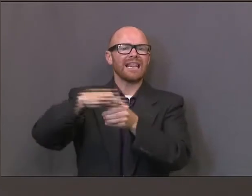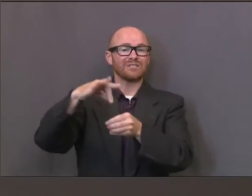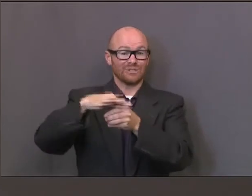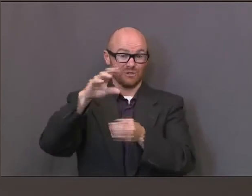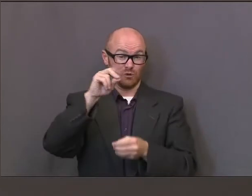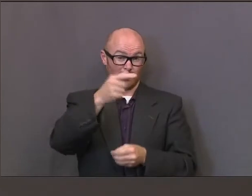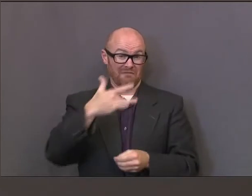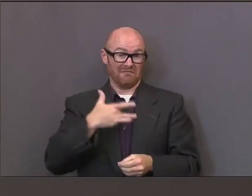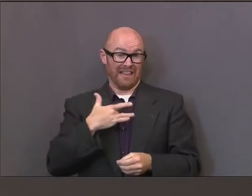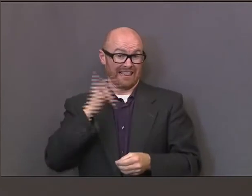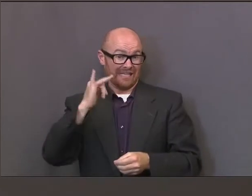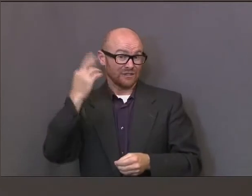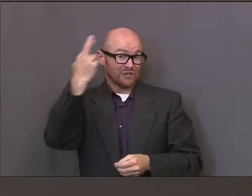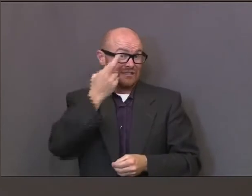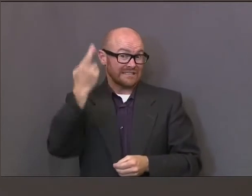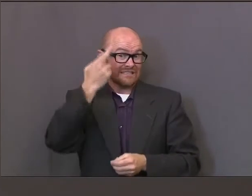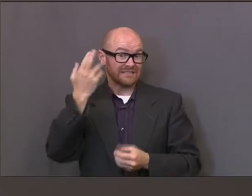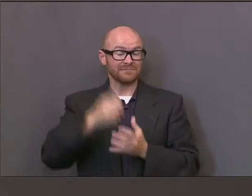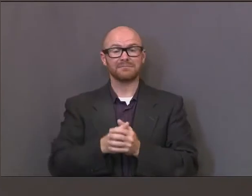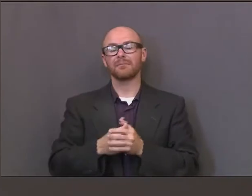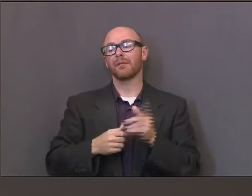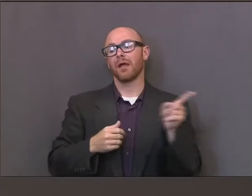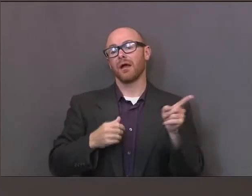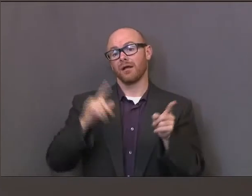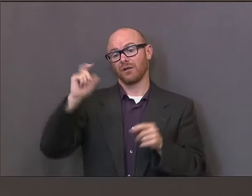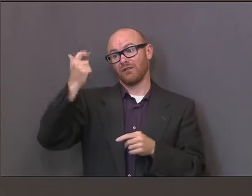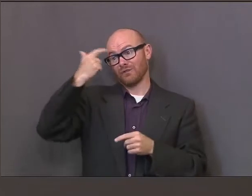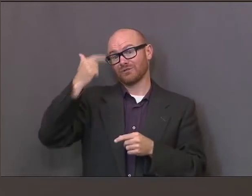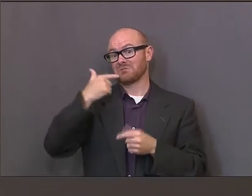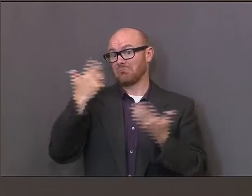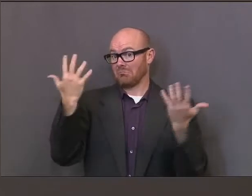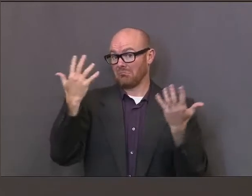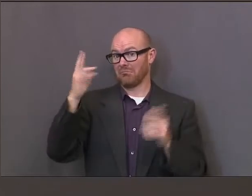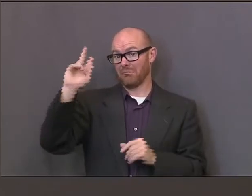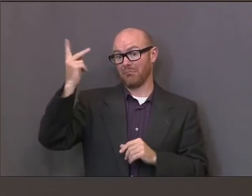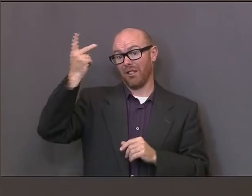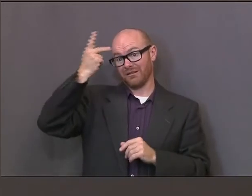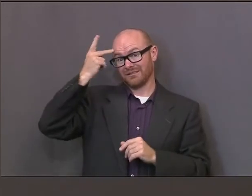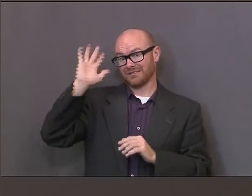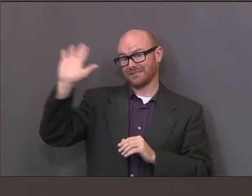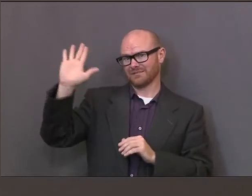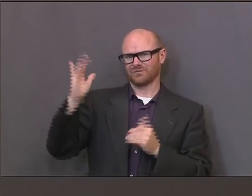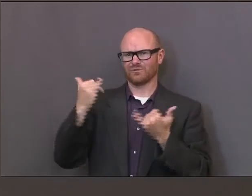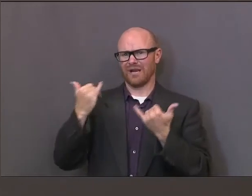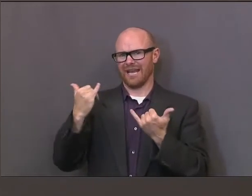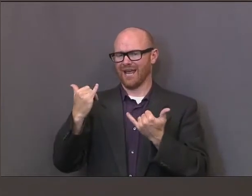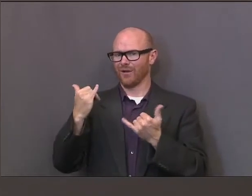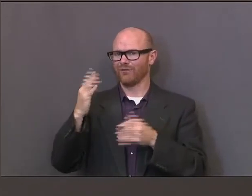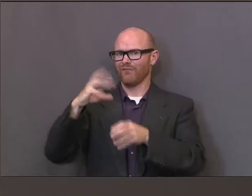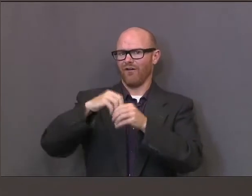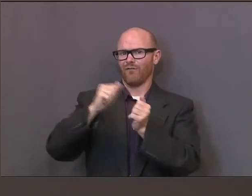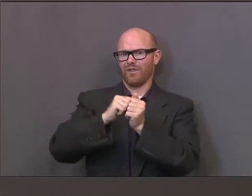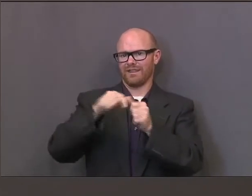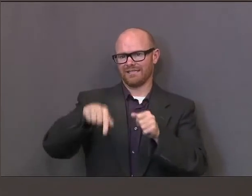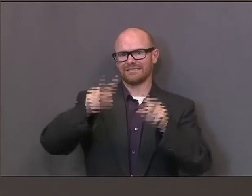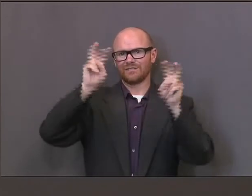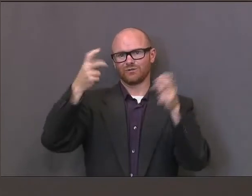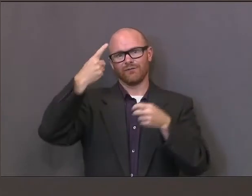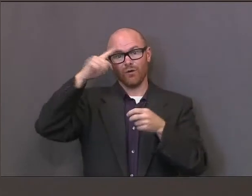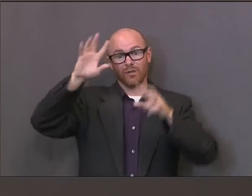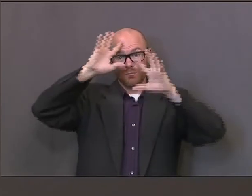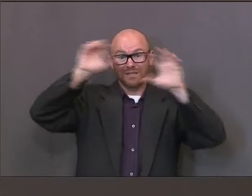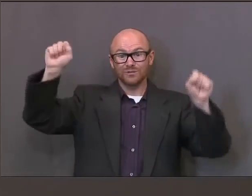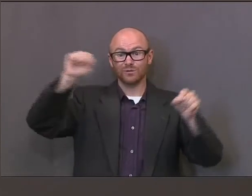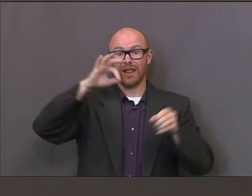I certainly am not surprised at the criticism. I mean, politics, unfortunately, has entered into this issue in ways that probably